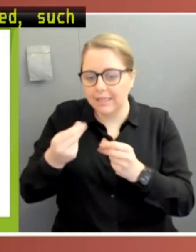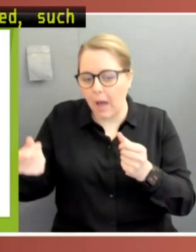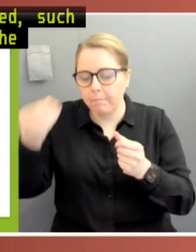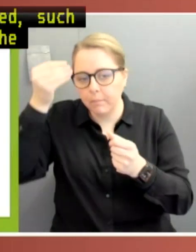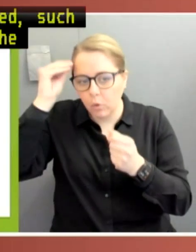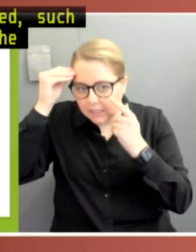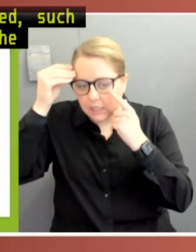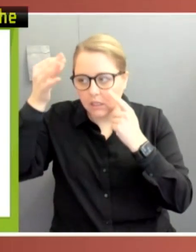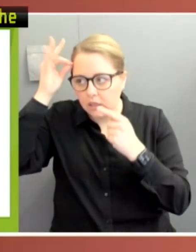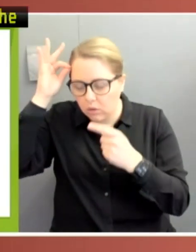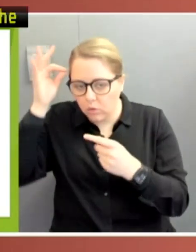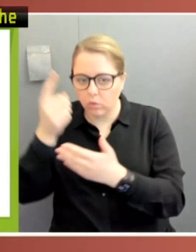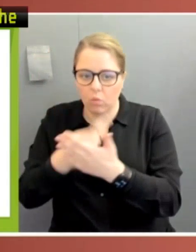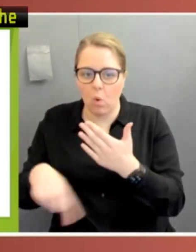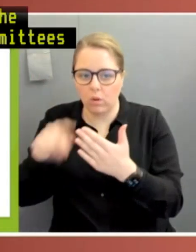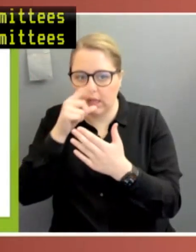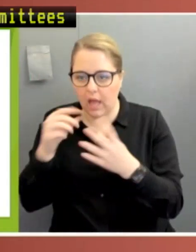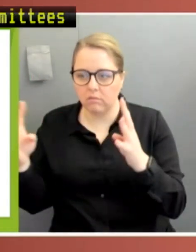rather than provide real-time scrutiny.